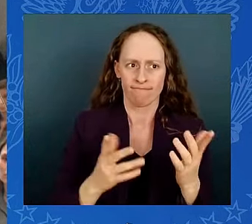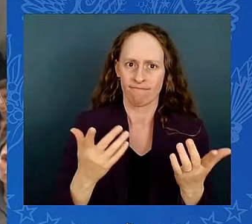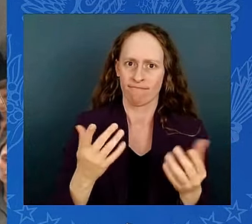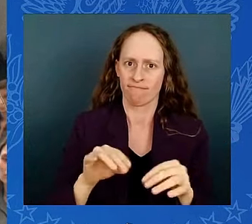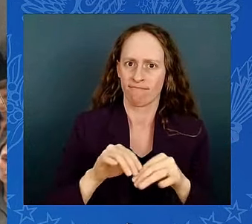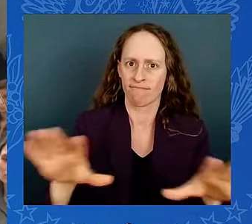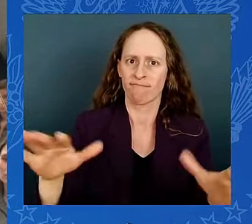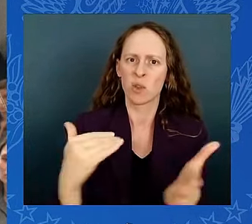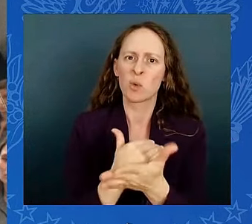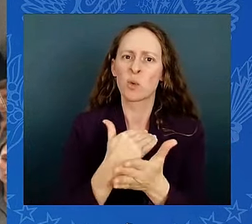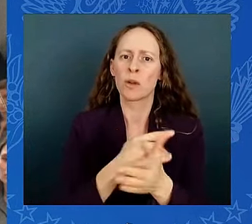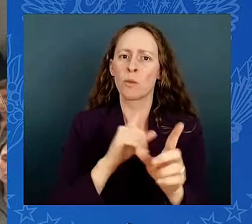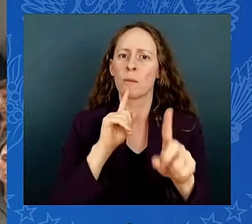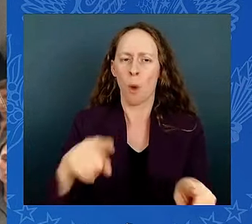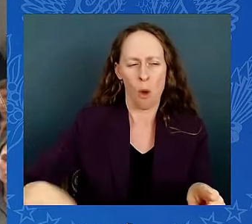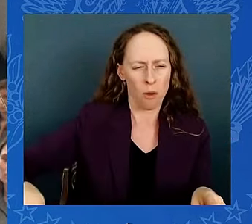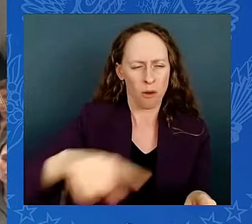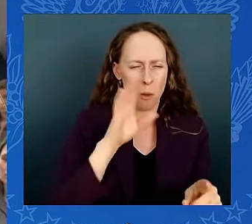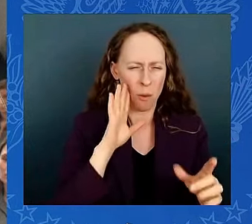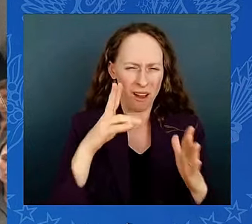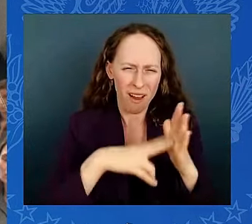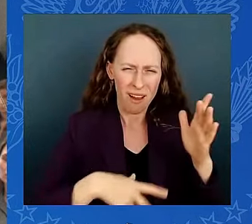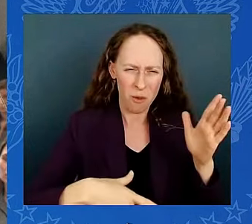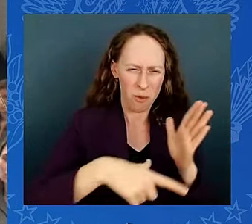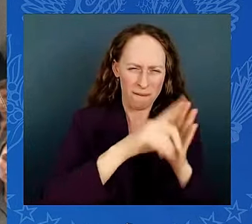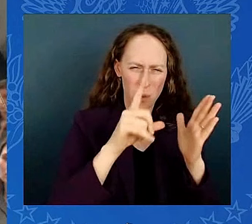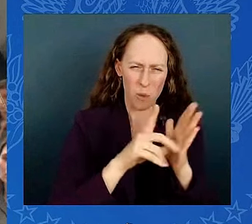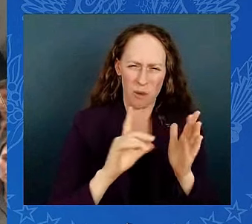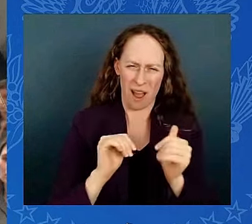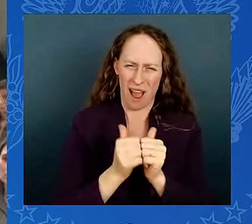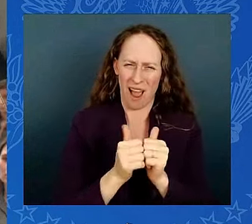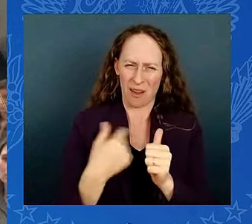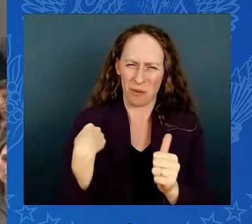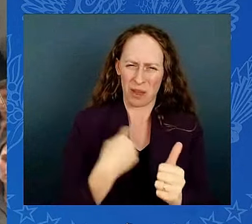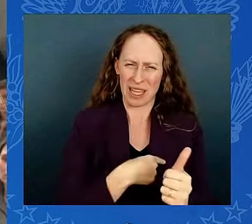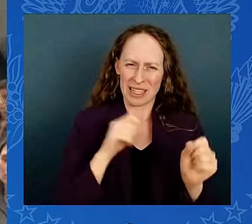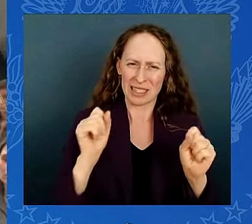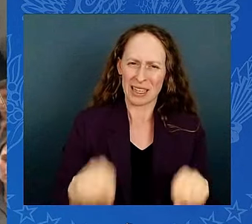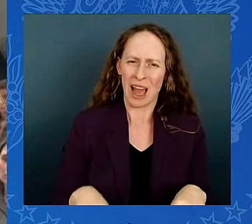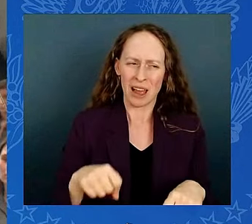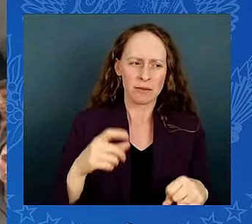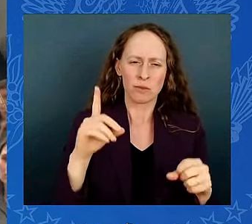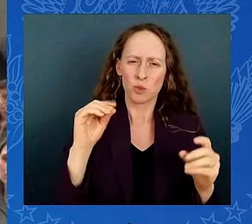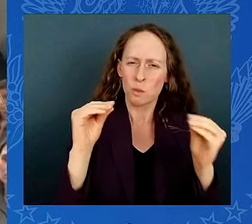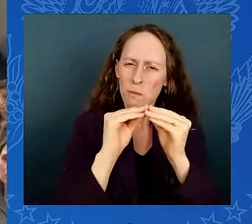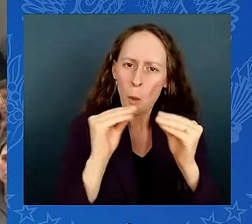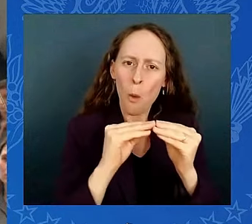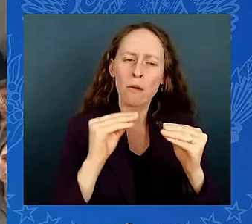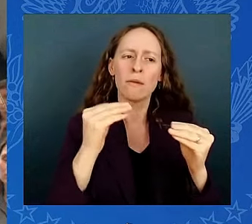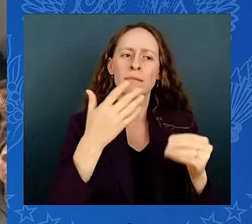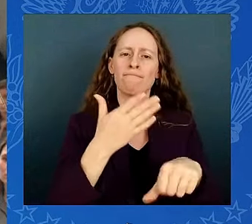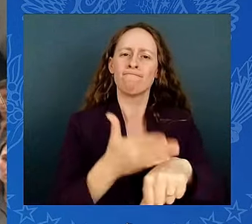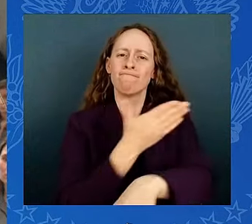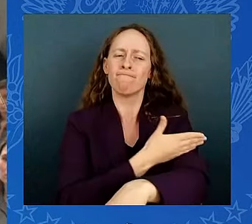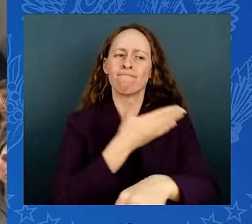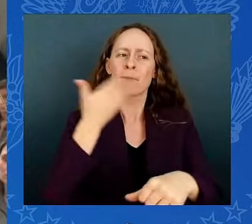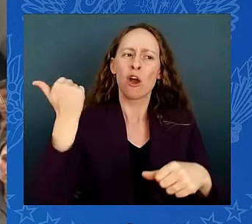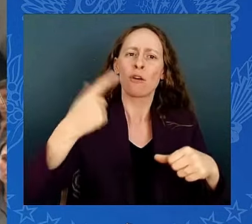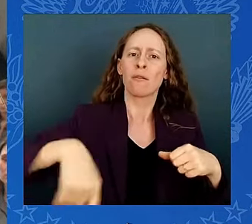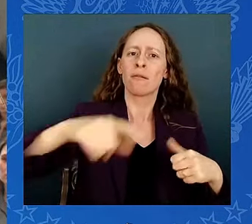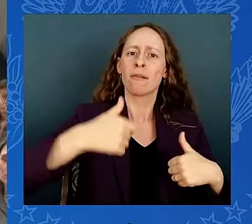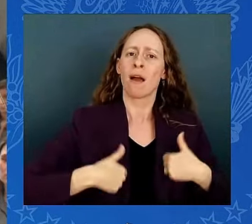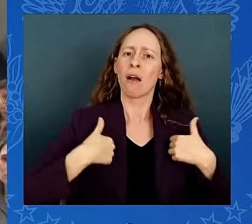And fifth, later this summer, my administration will convene the first-ever White House Summer on Extreme Heat, bringing together state,